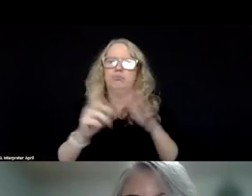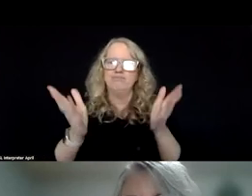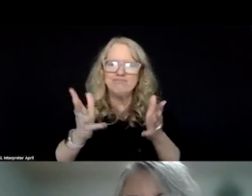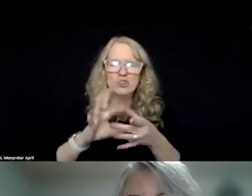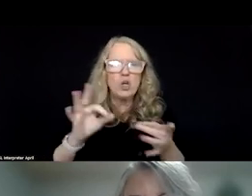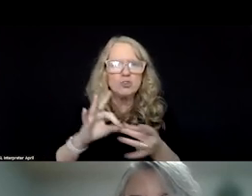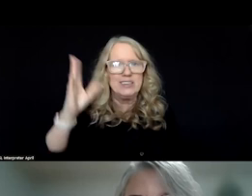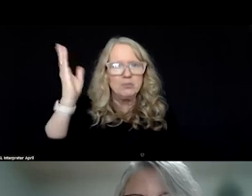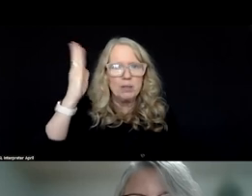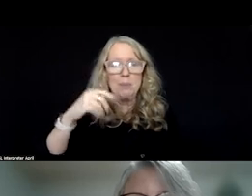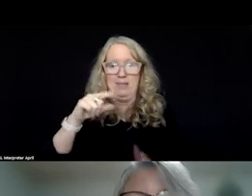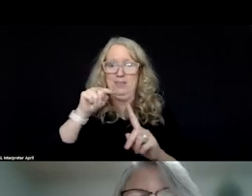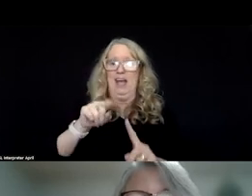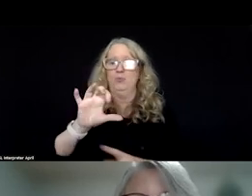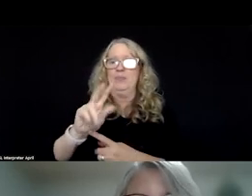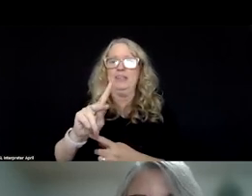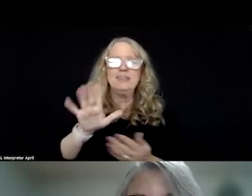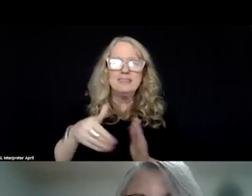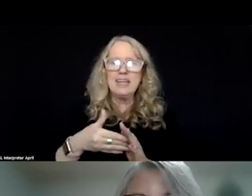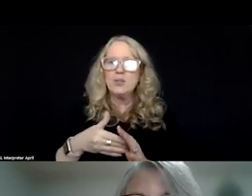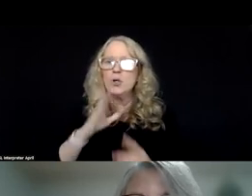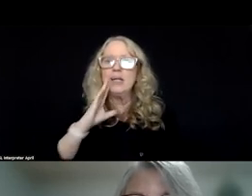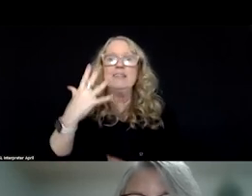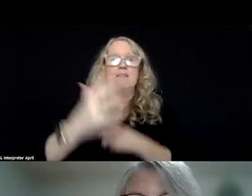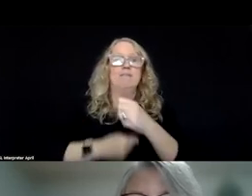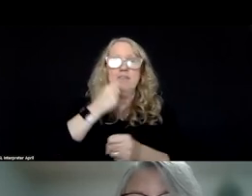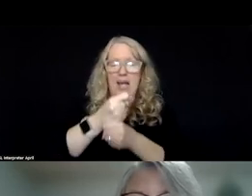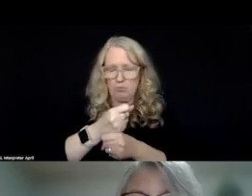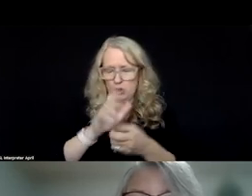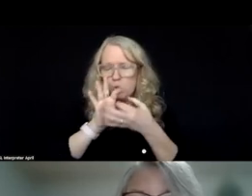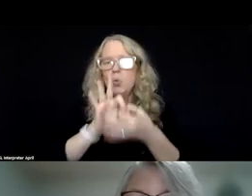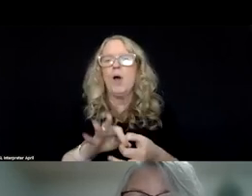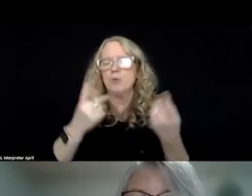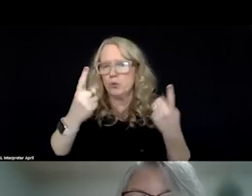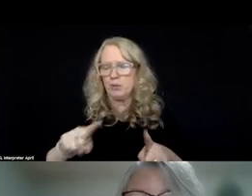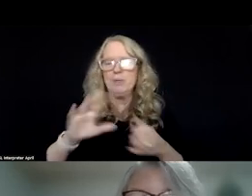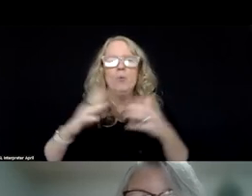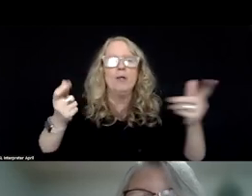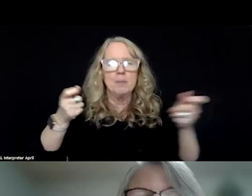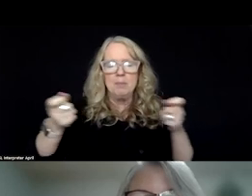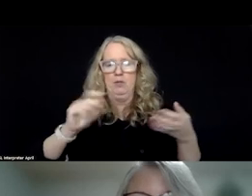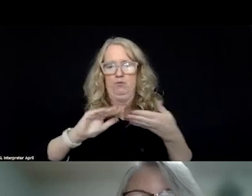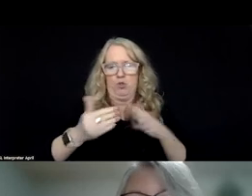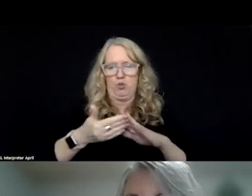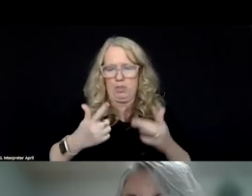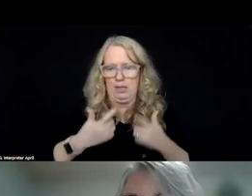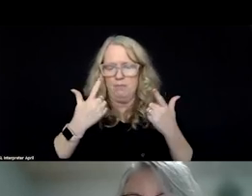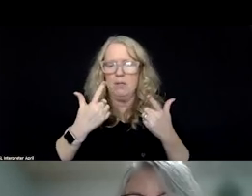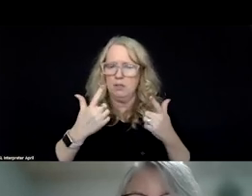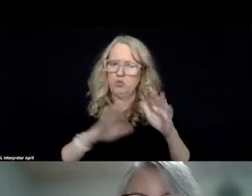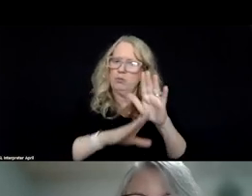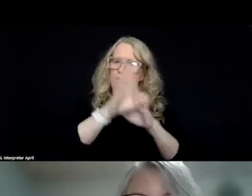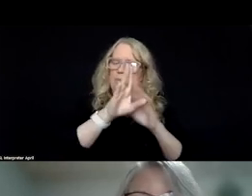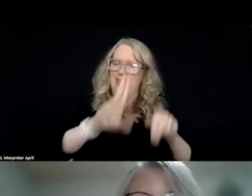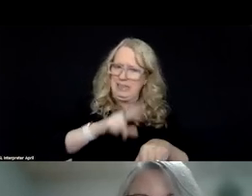because that's exactly what the LINC Center is doing. It's a five-year cooperative agreement with the Administration for Community Living to develop a national